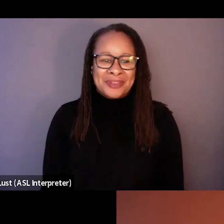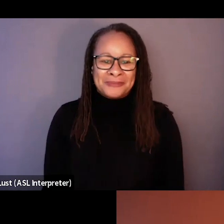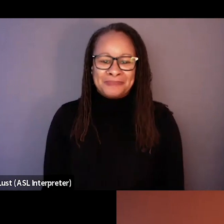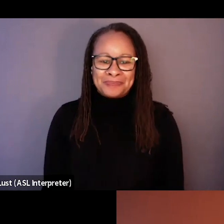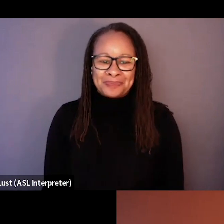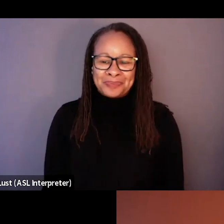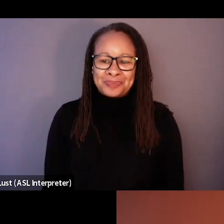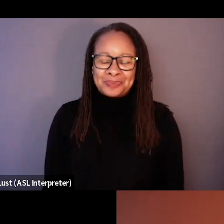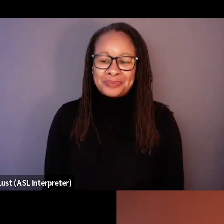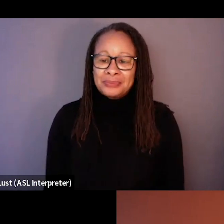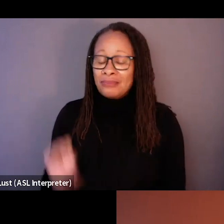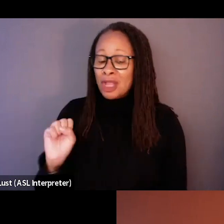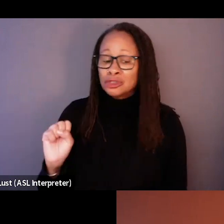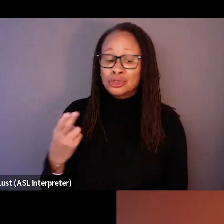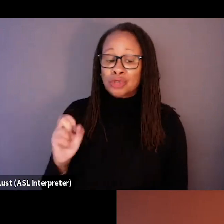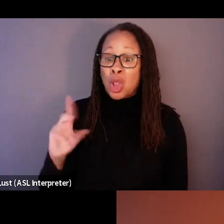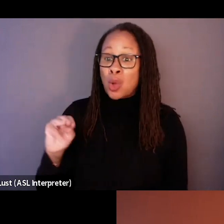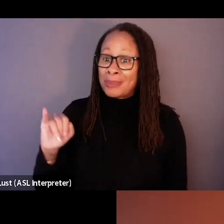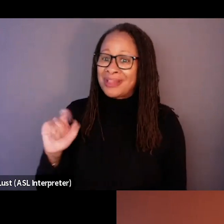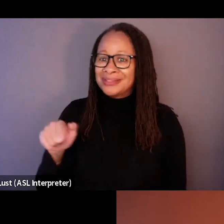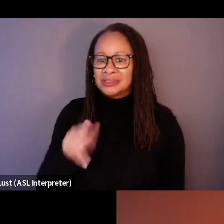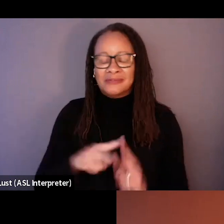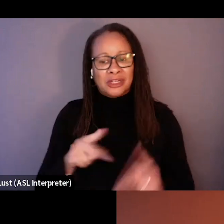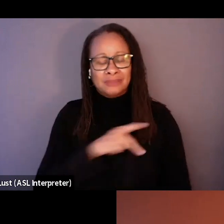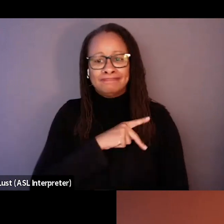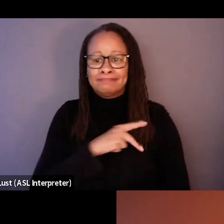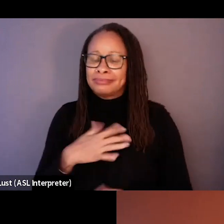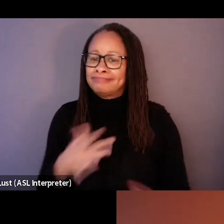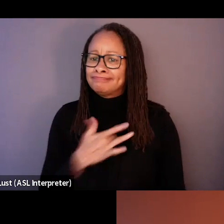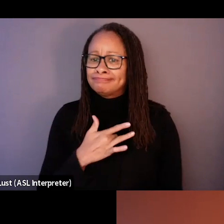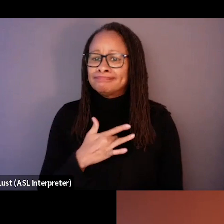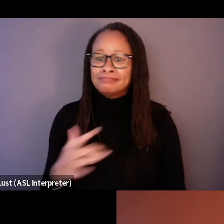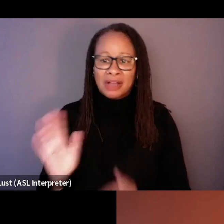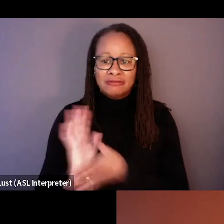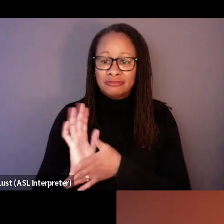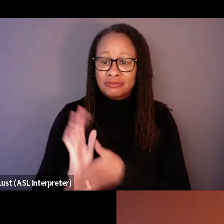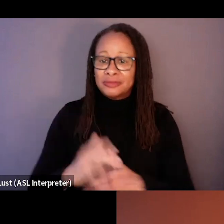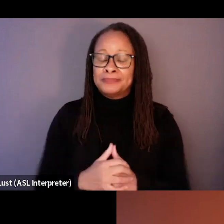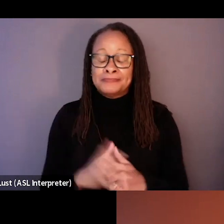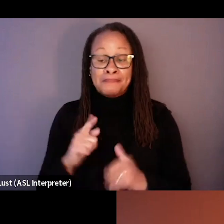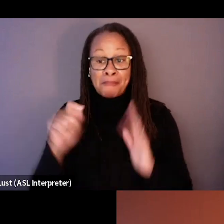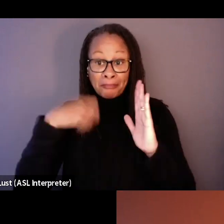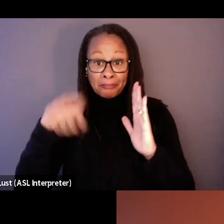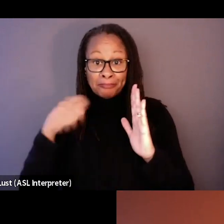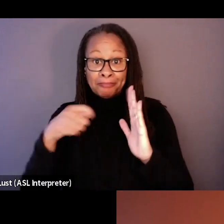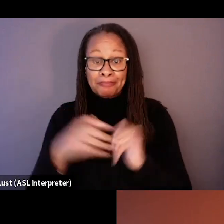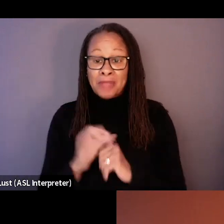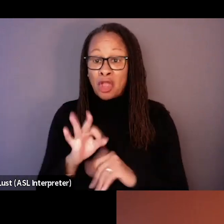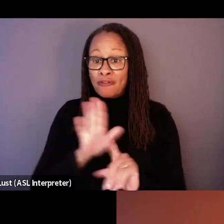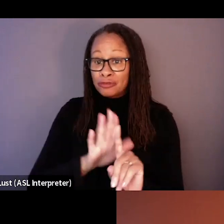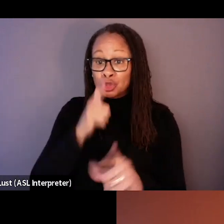So, Shlomi, this is such a, of course, personal and deeply touching film. You shot footage of your